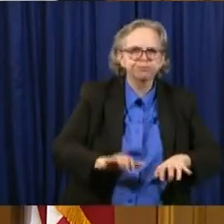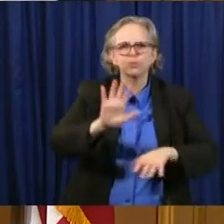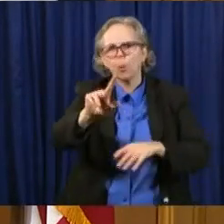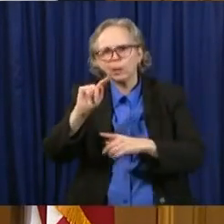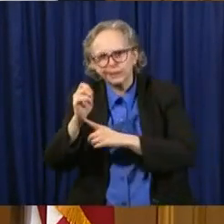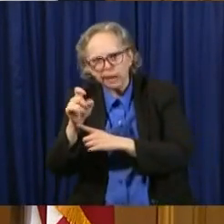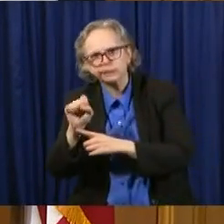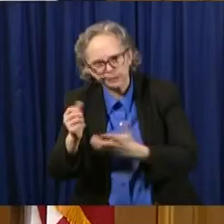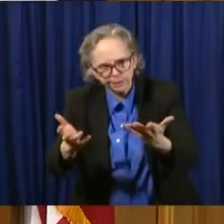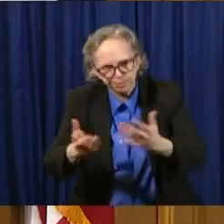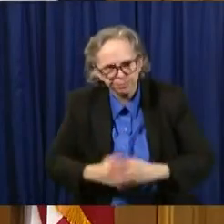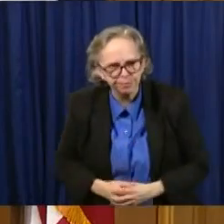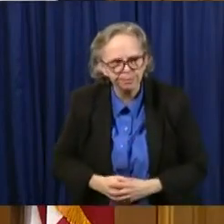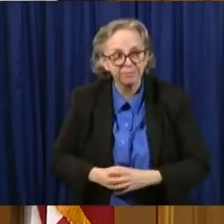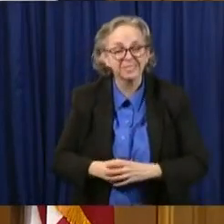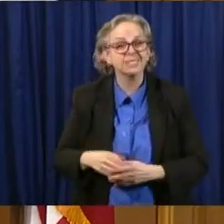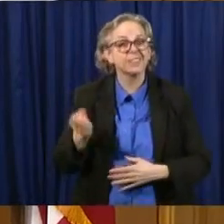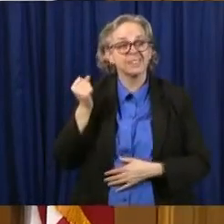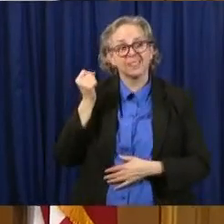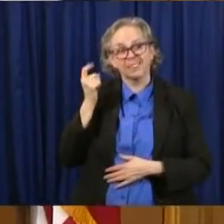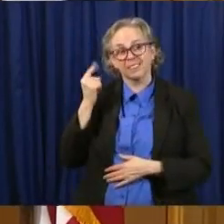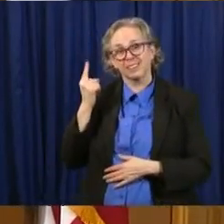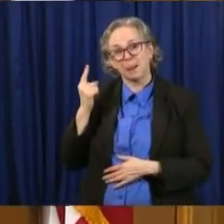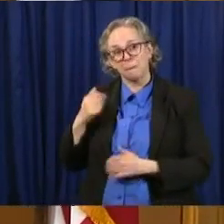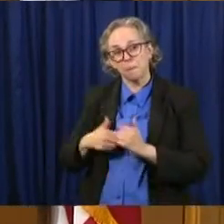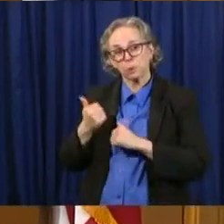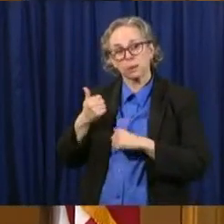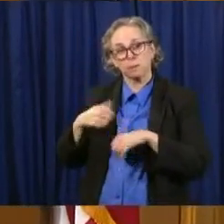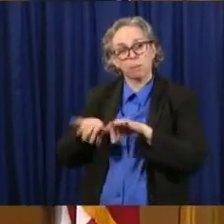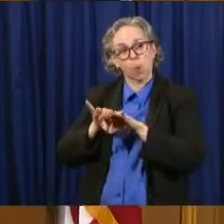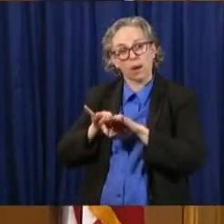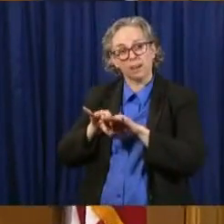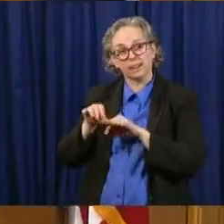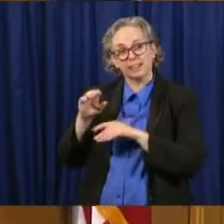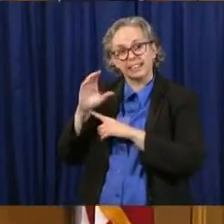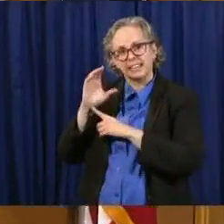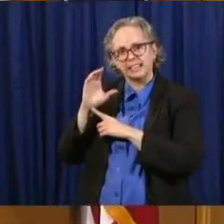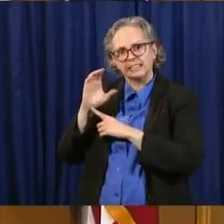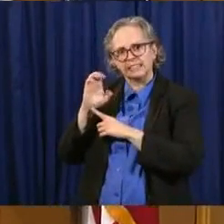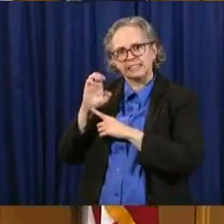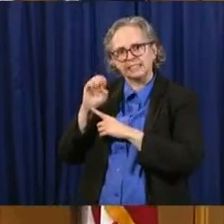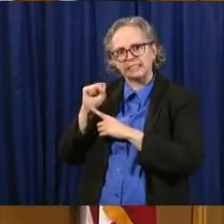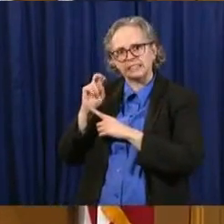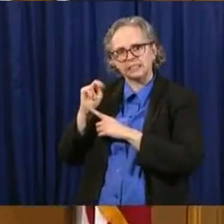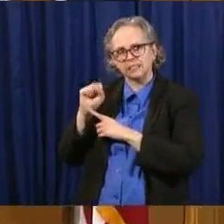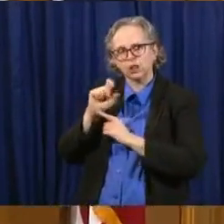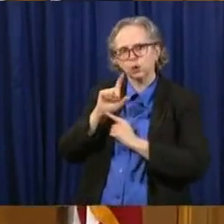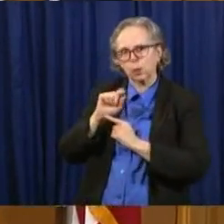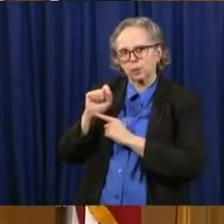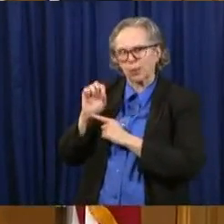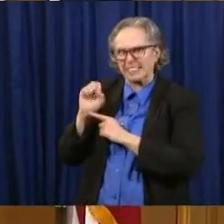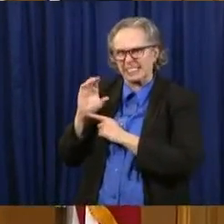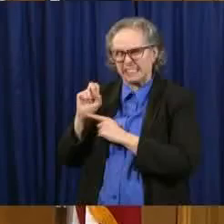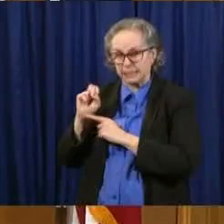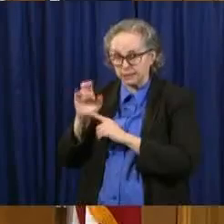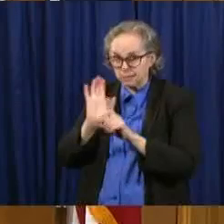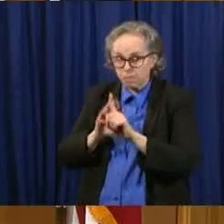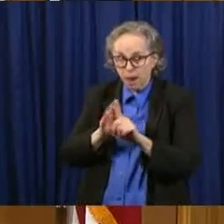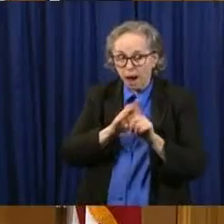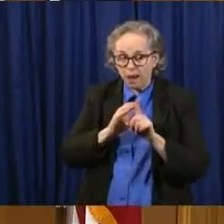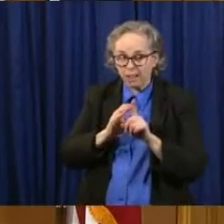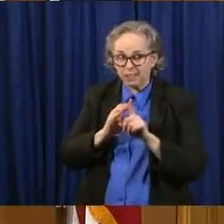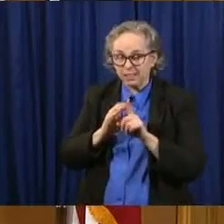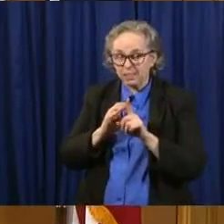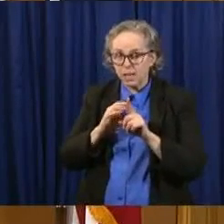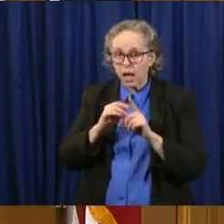2020 census form. So we would encourage everyone to do that. The Constitution mandates a census be